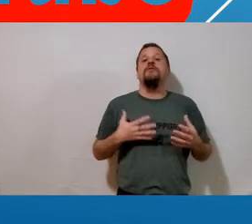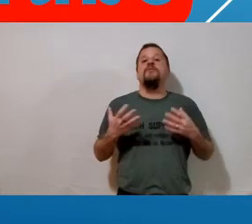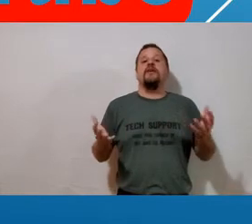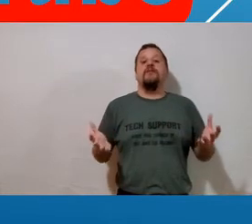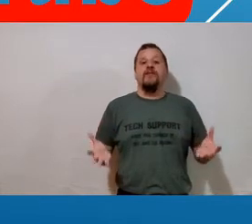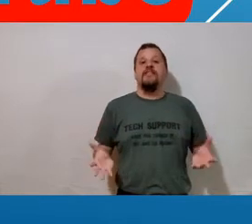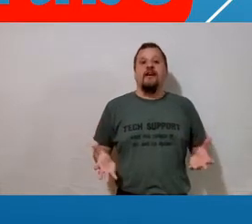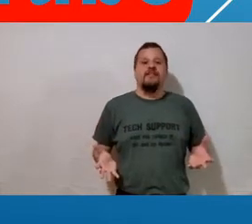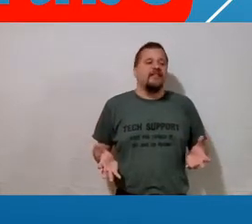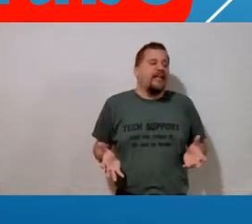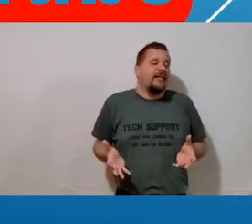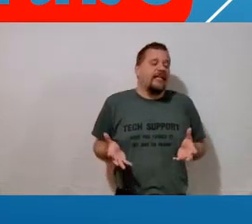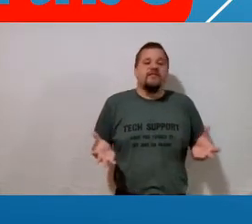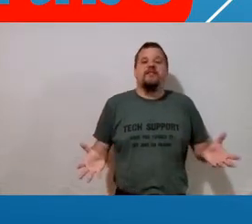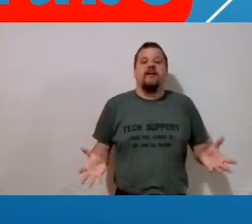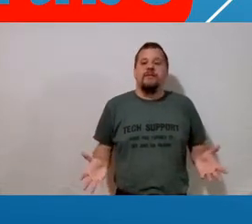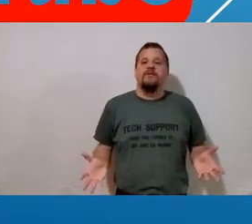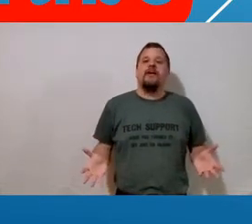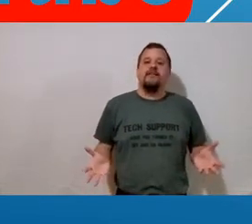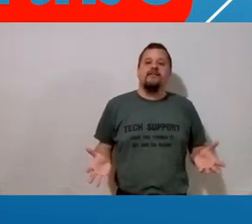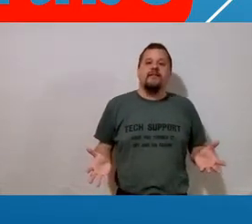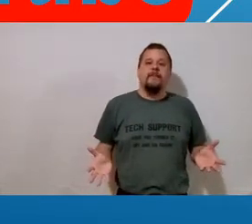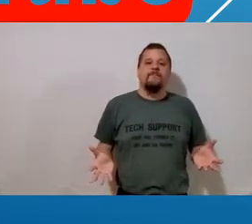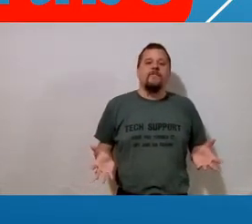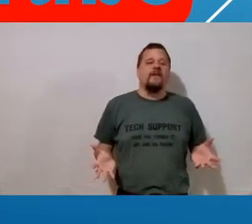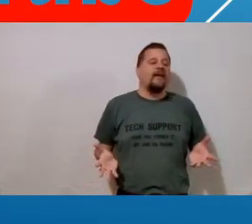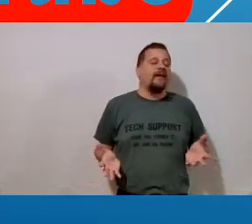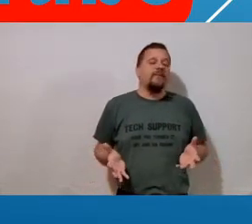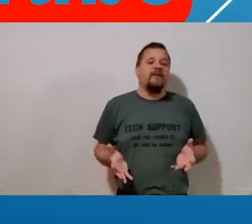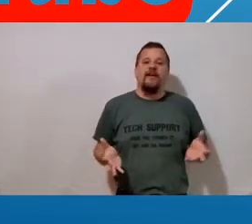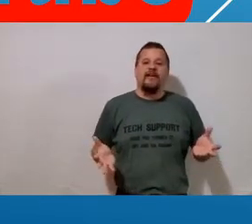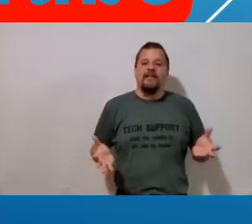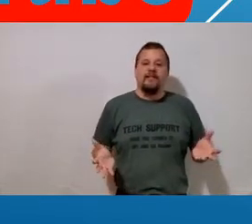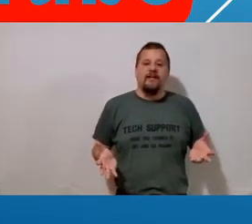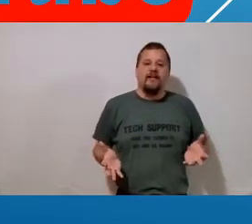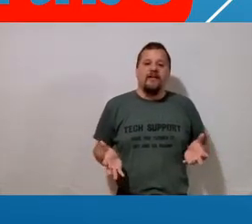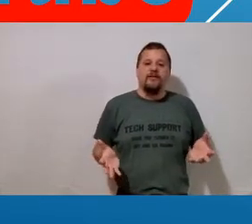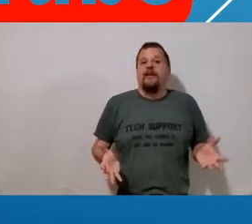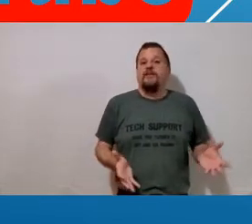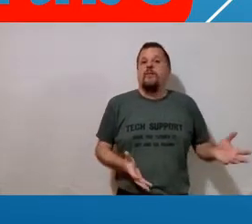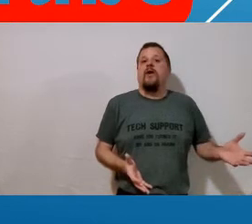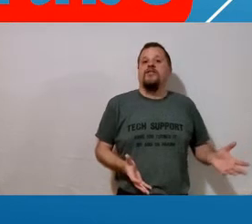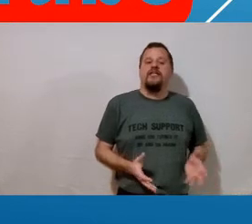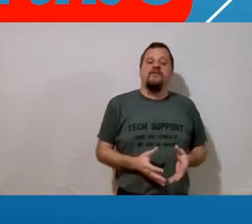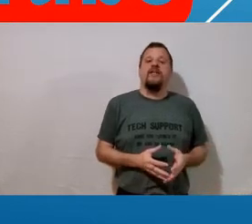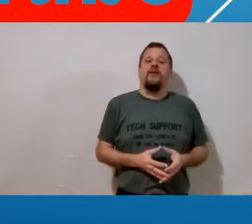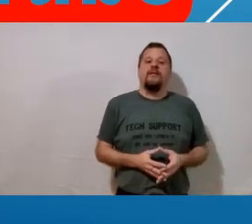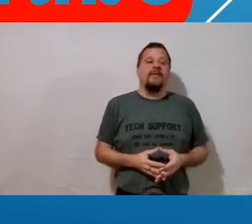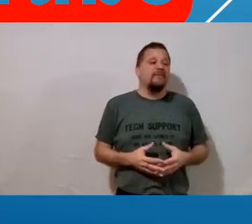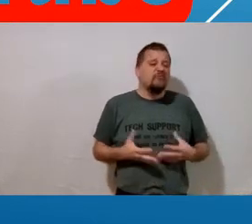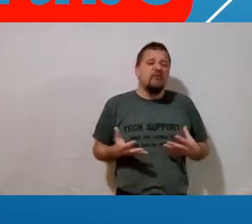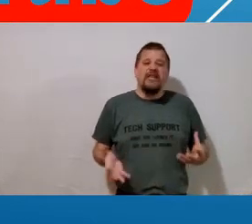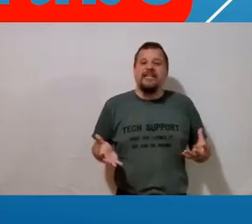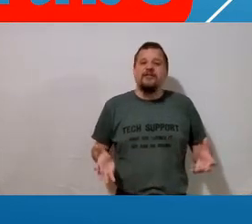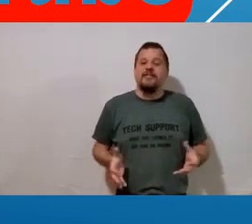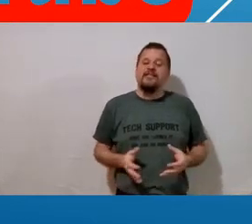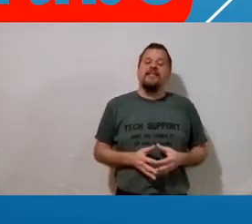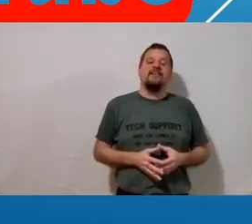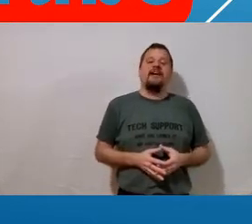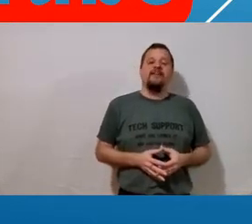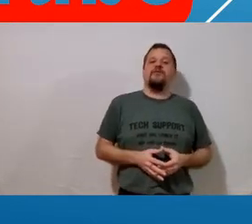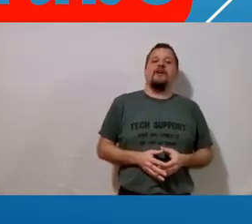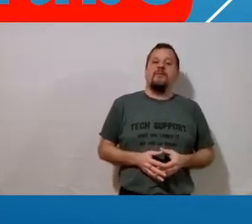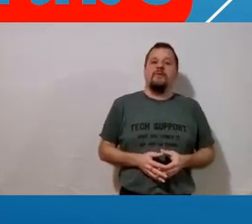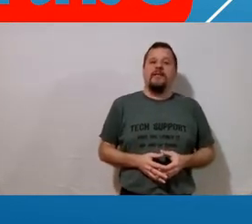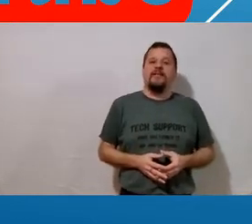and there's a youtube video vsauce and he loves to talk about science and you might find that your child is watching this video and then becomes really